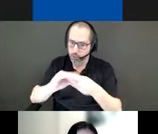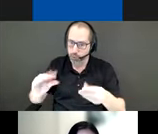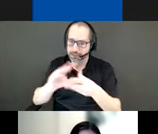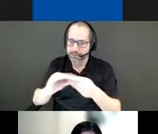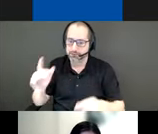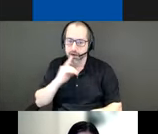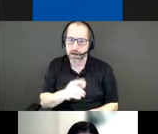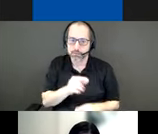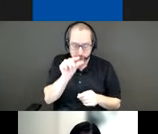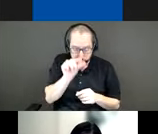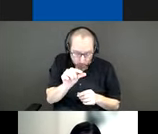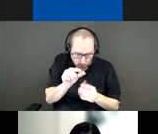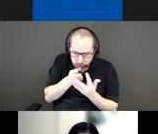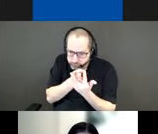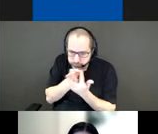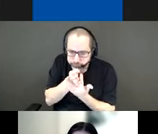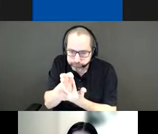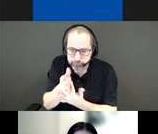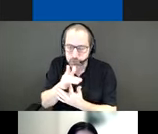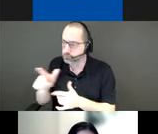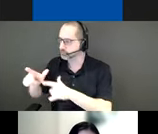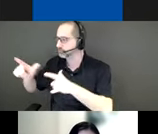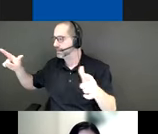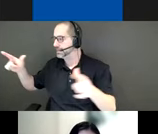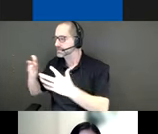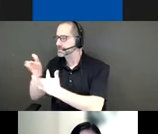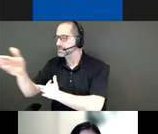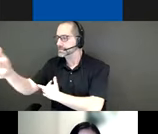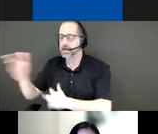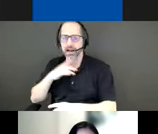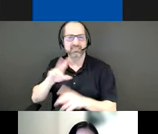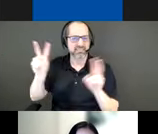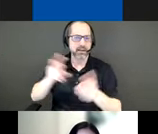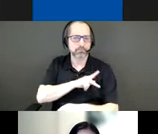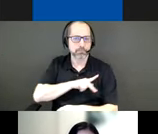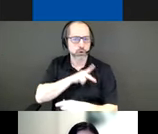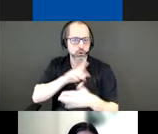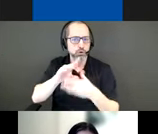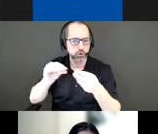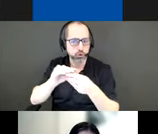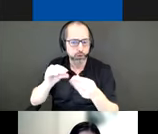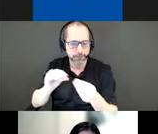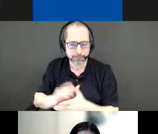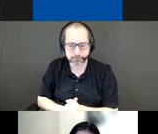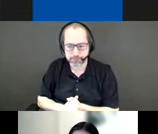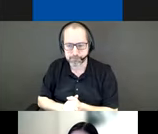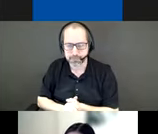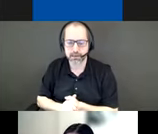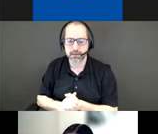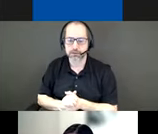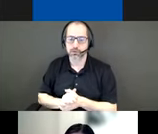to the micro and personal stories to further break down the scale the size of the installations